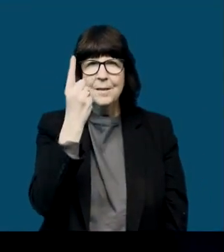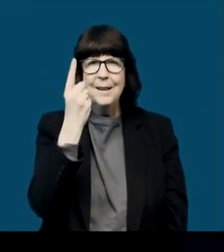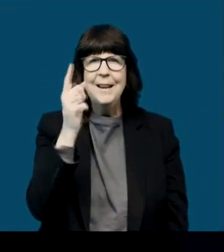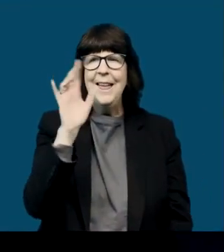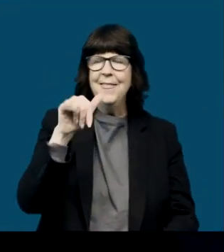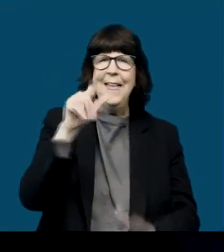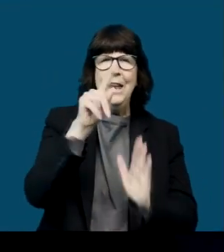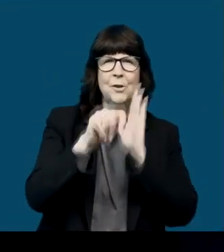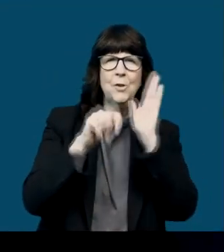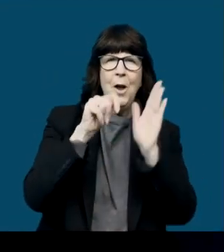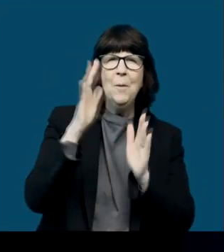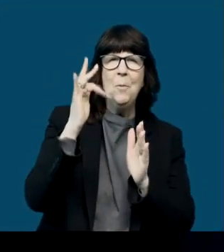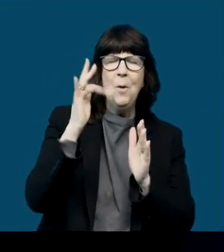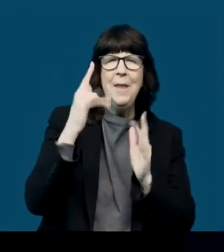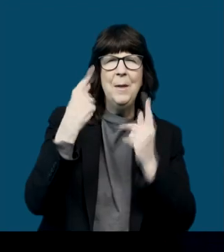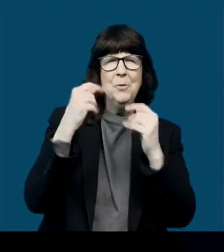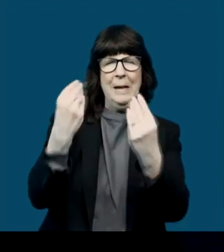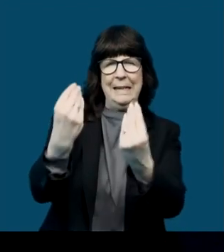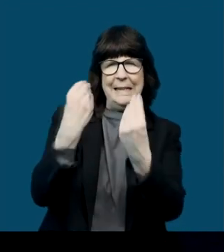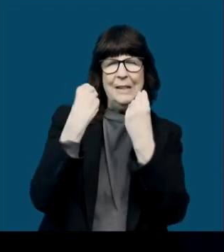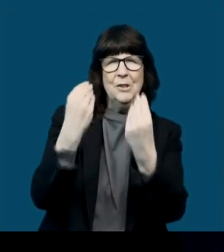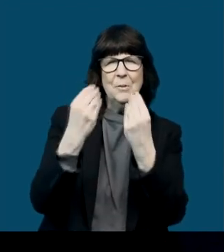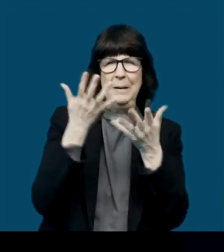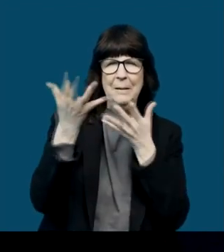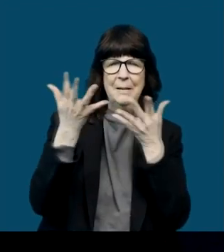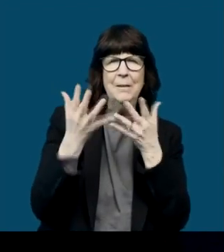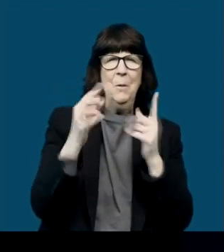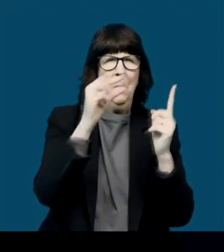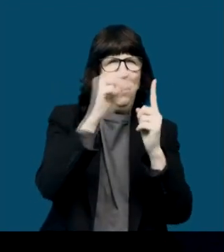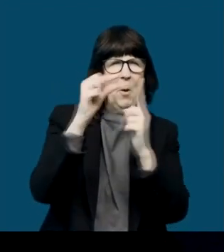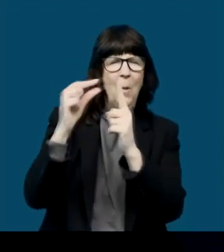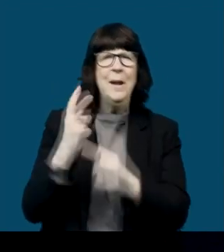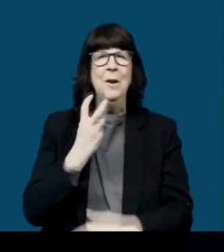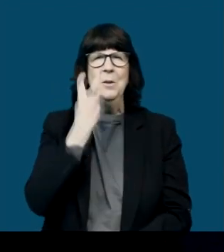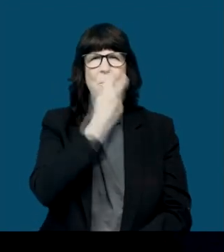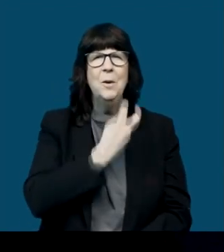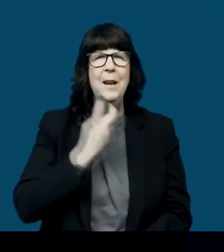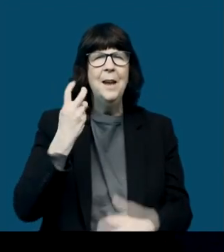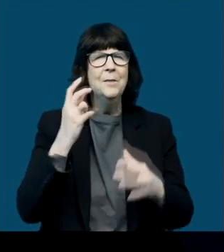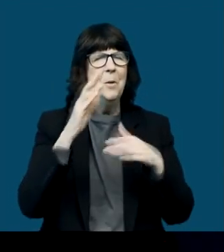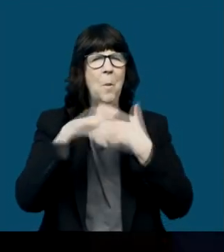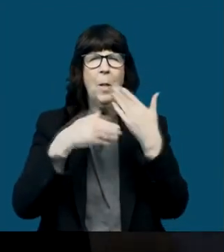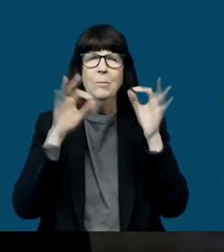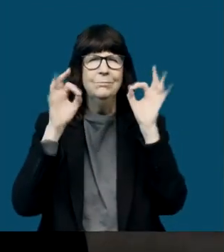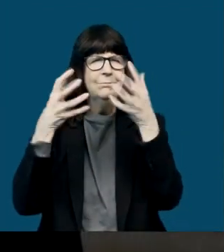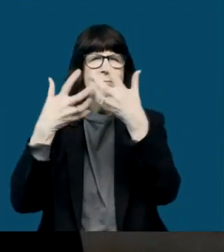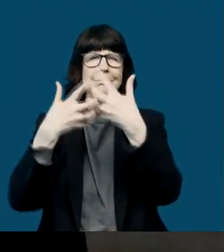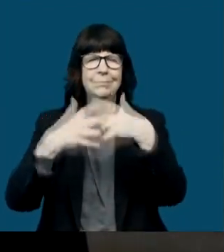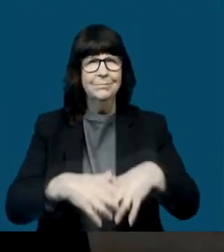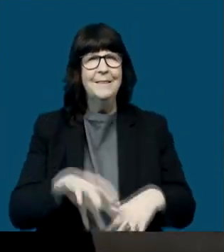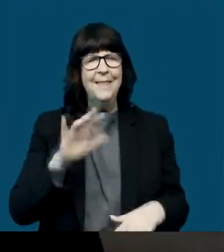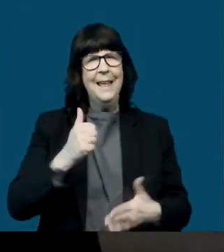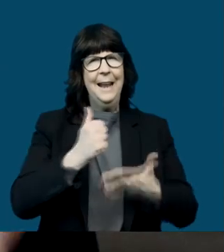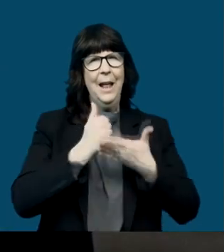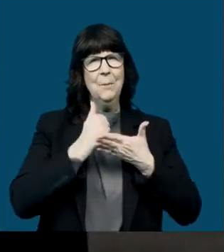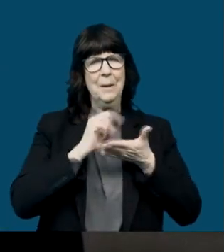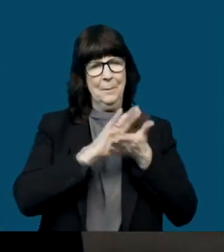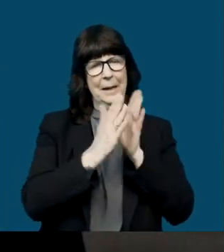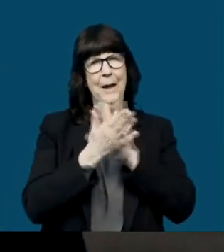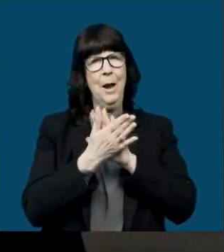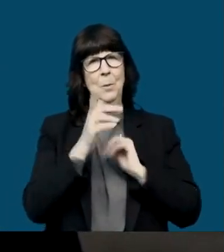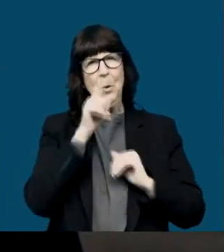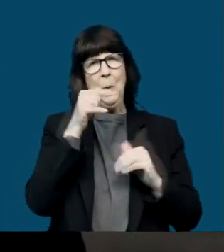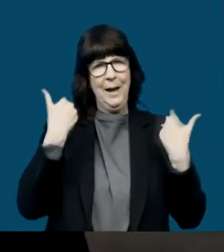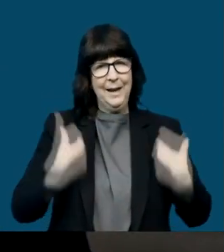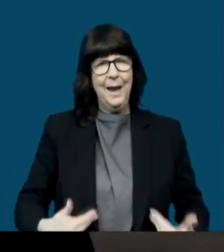Now I understand why they were trying to teach me how to pronounce words and all that. It's all come